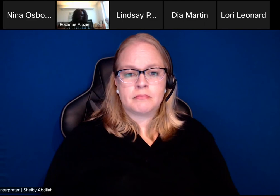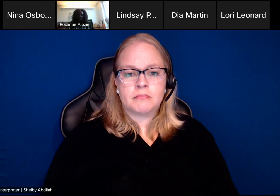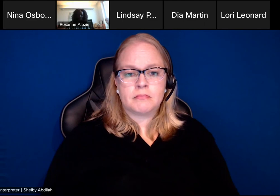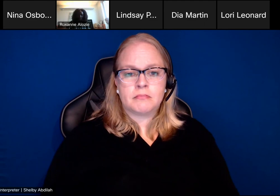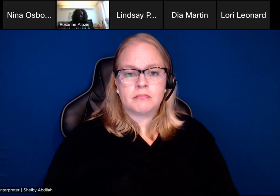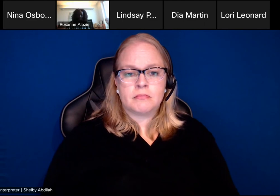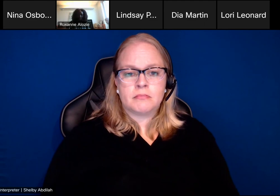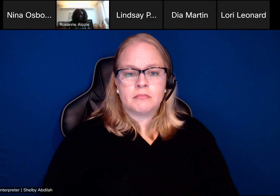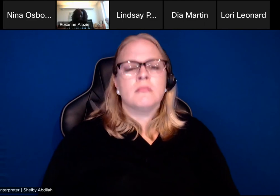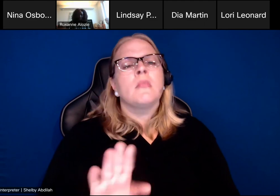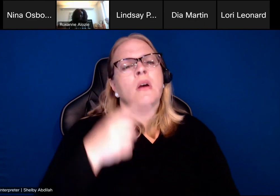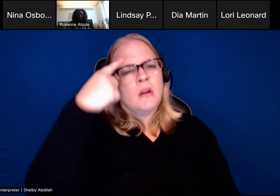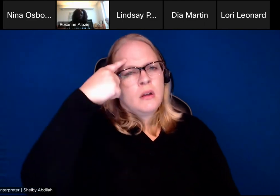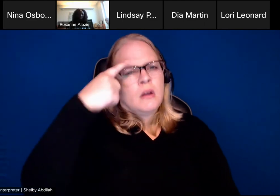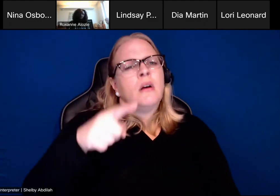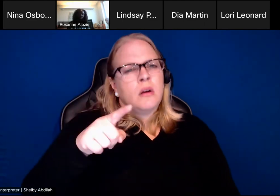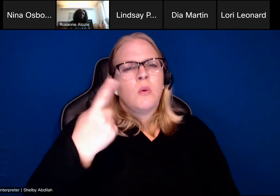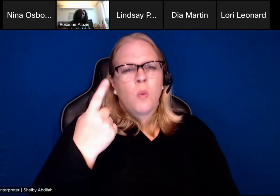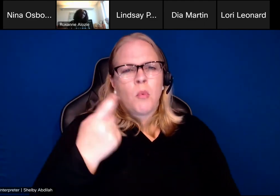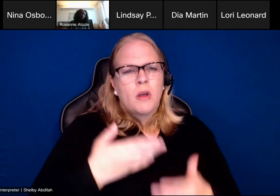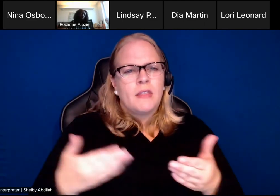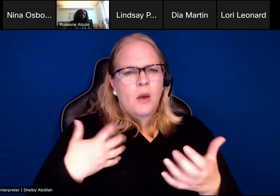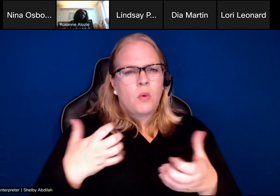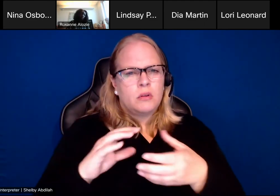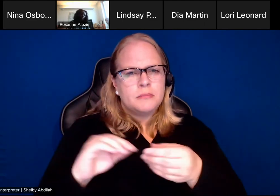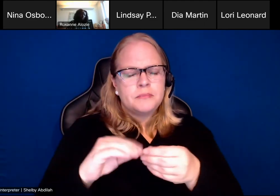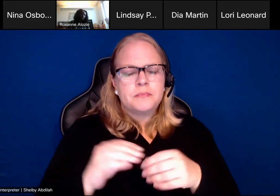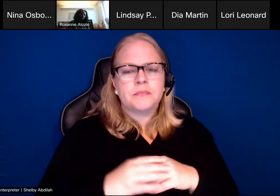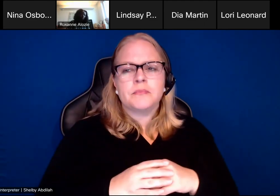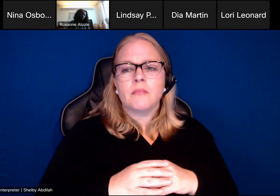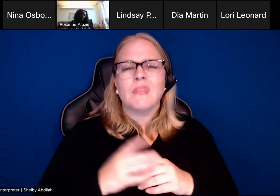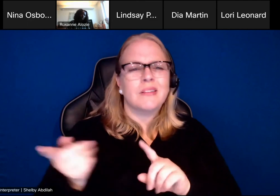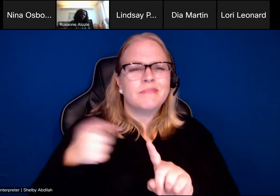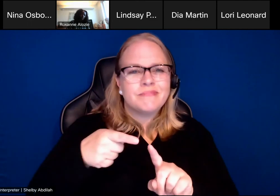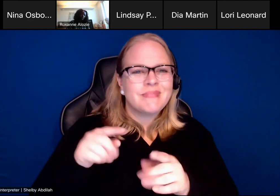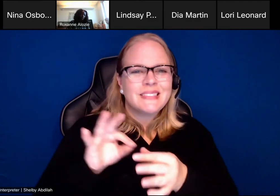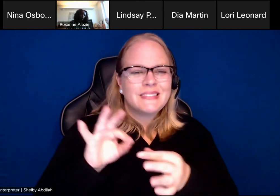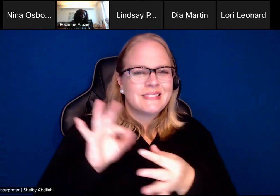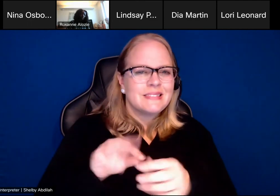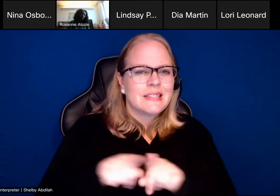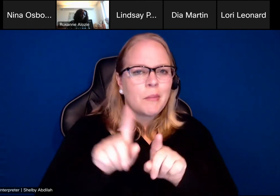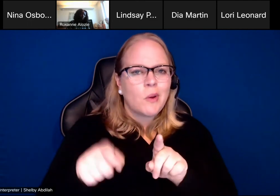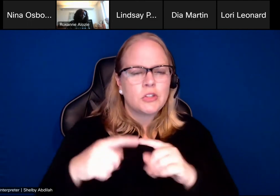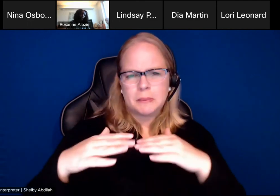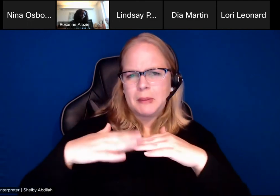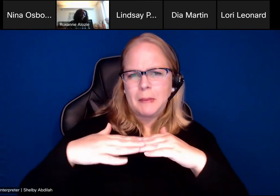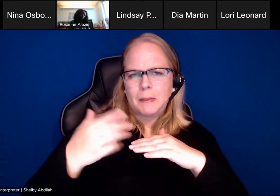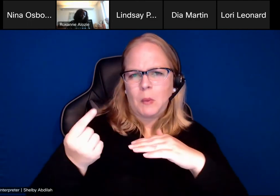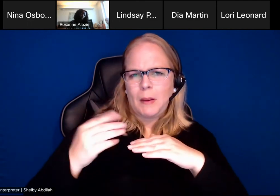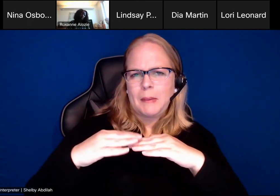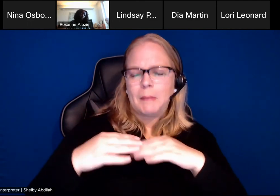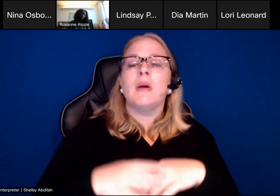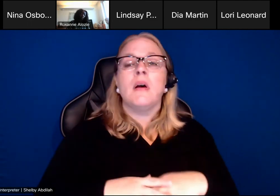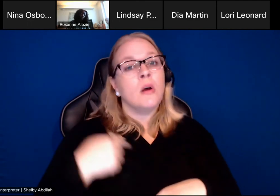I think the other thing that I would also share is in terms of minimums, we tend to look for projects that are either at